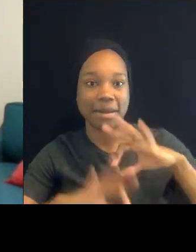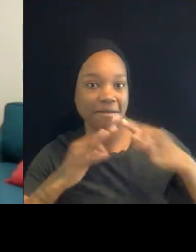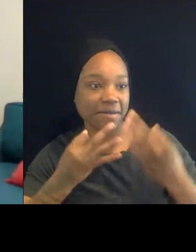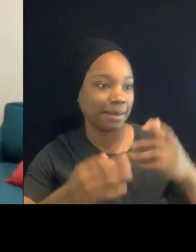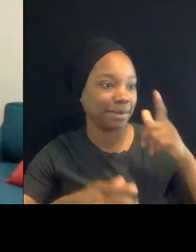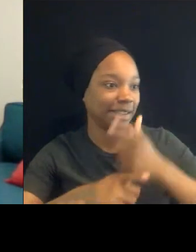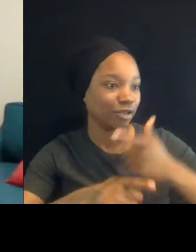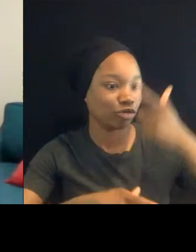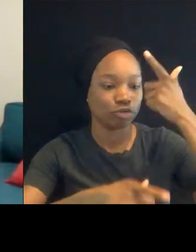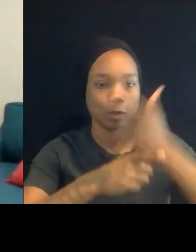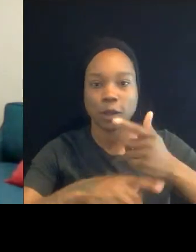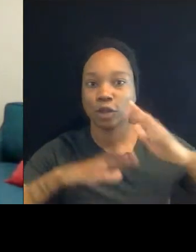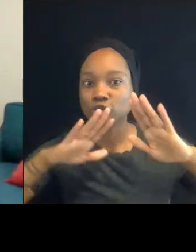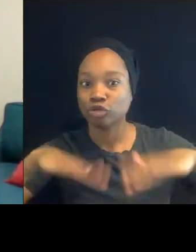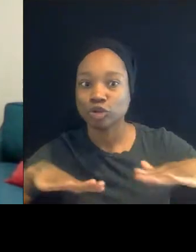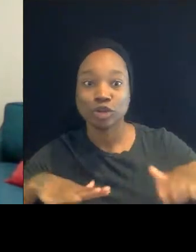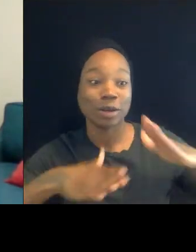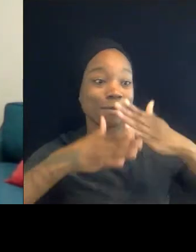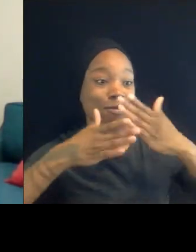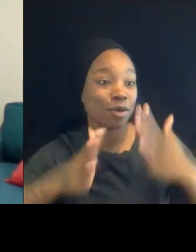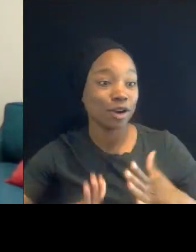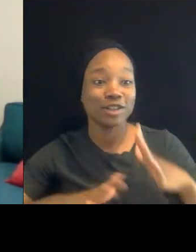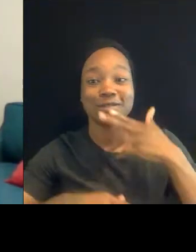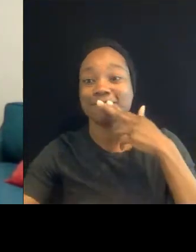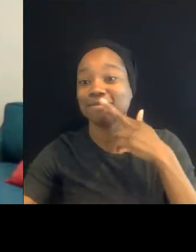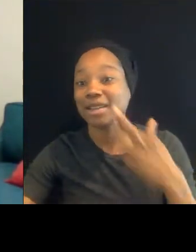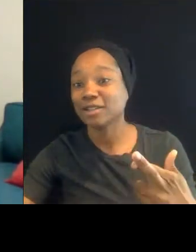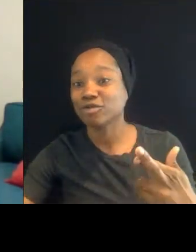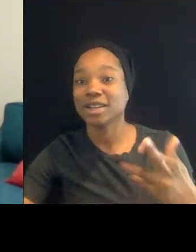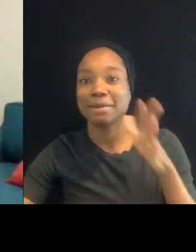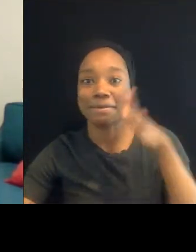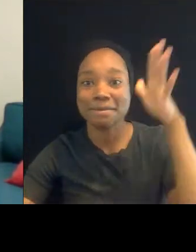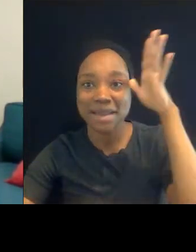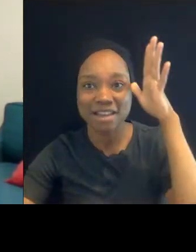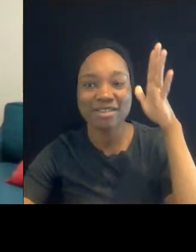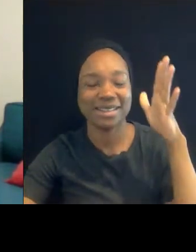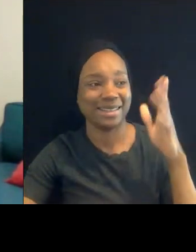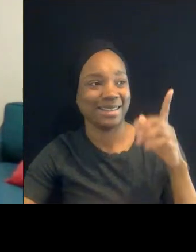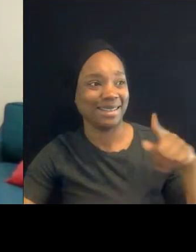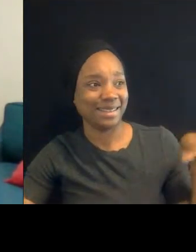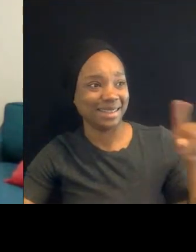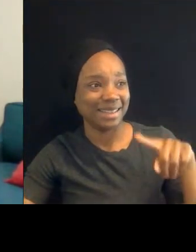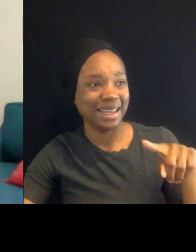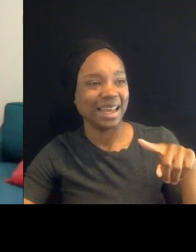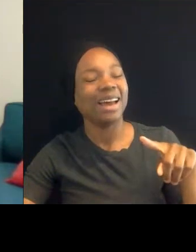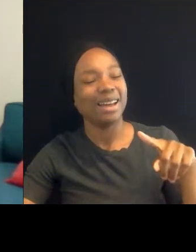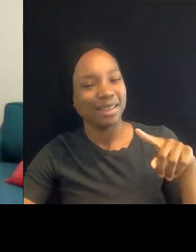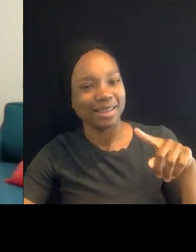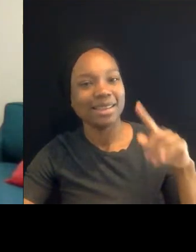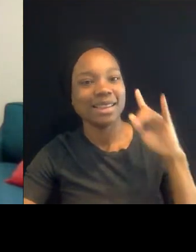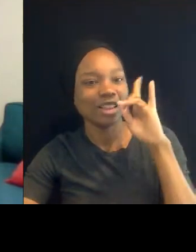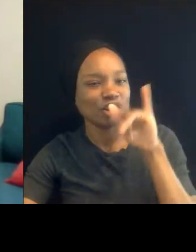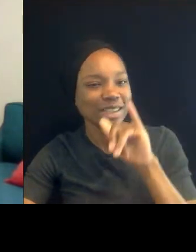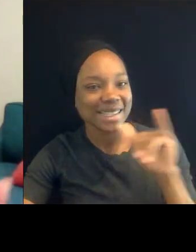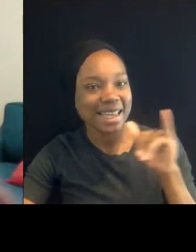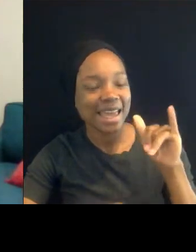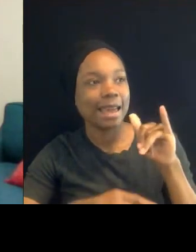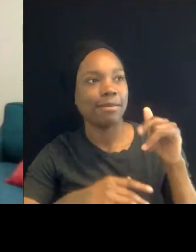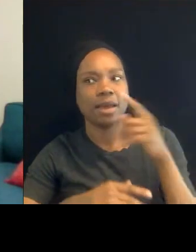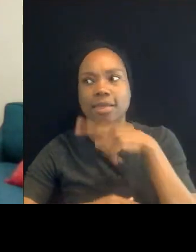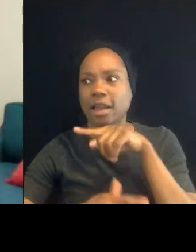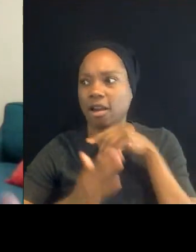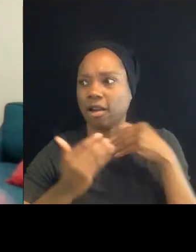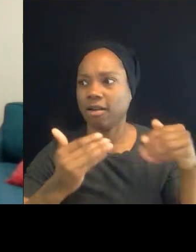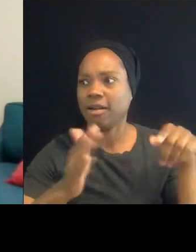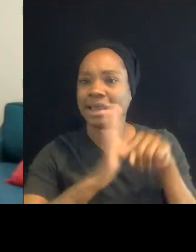your partners, and your best friends being killed. And what we're going through as a community is something called collective trauma. And what